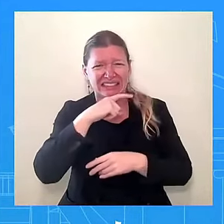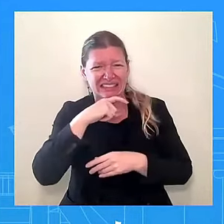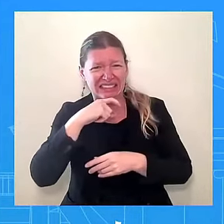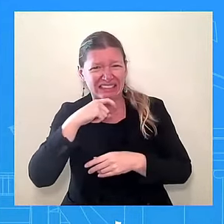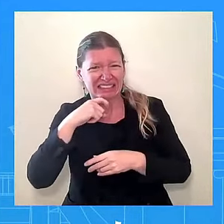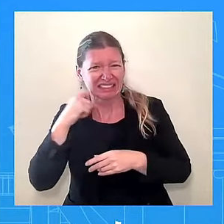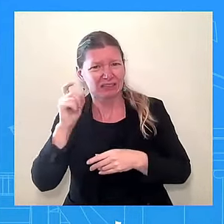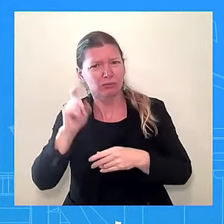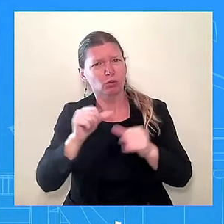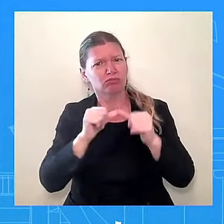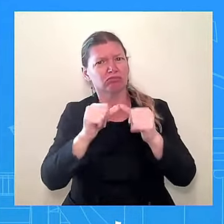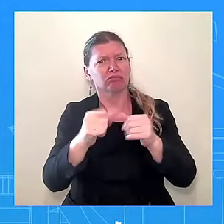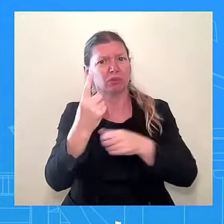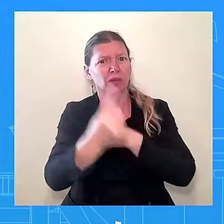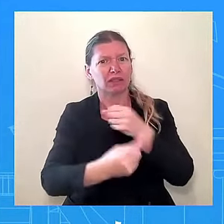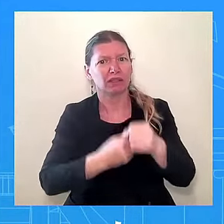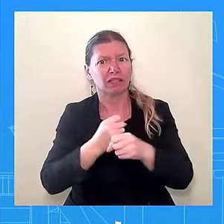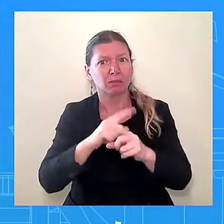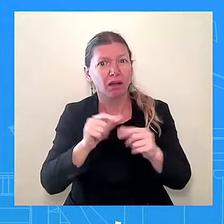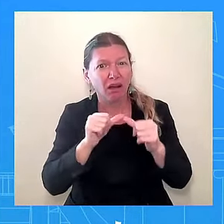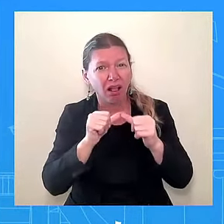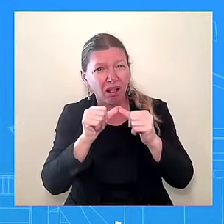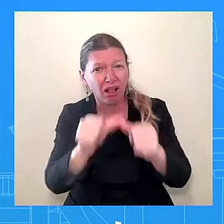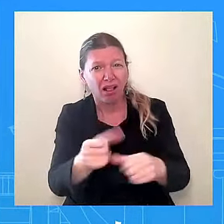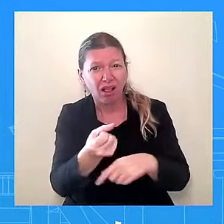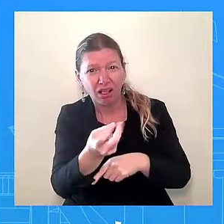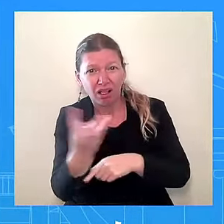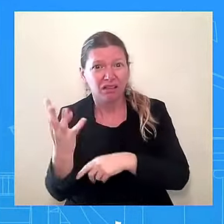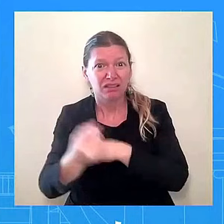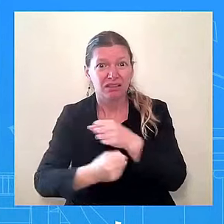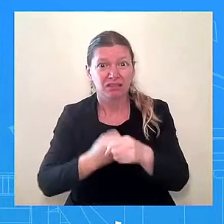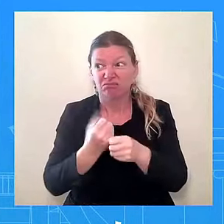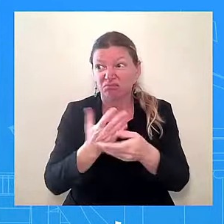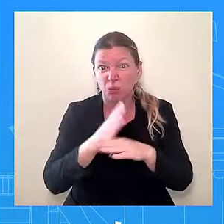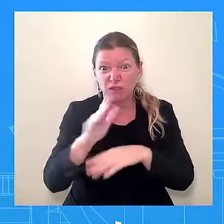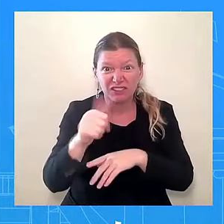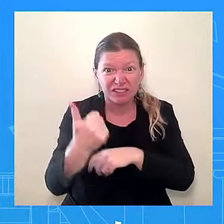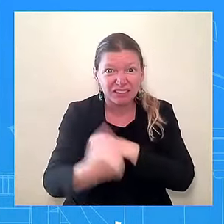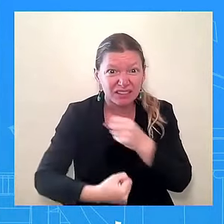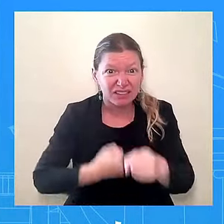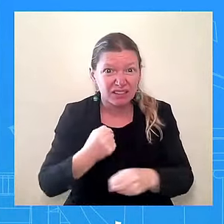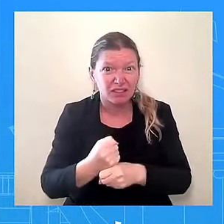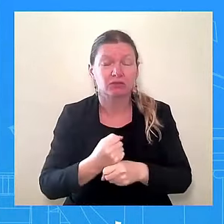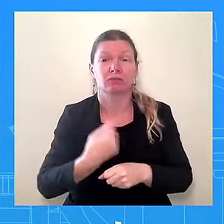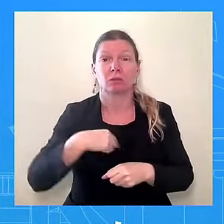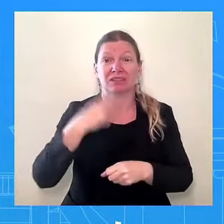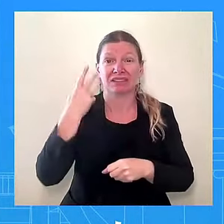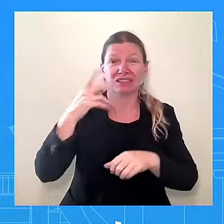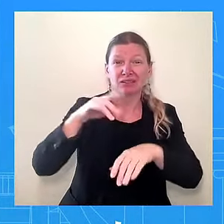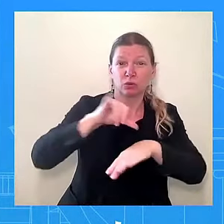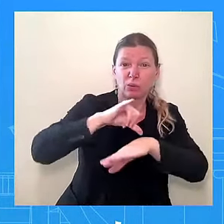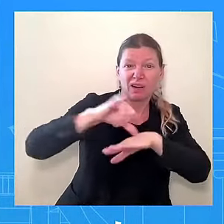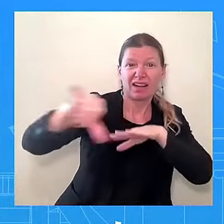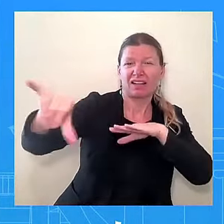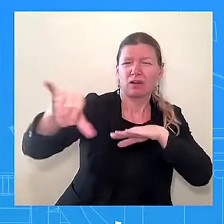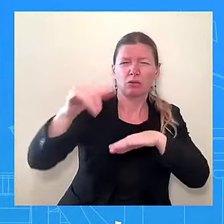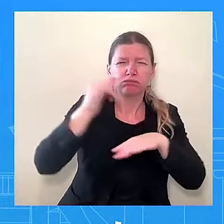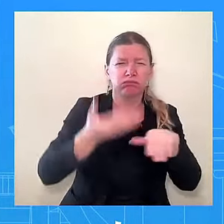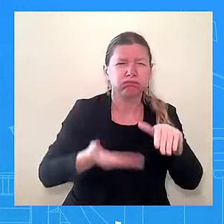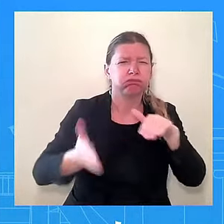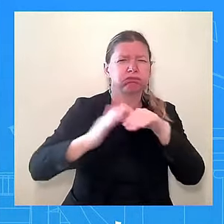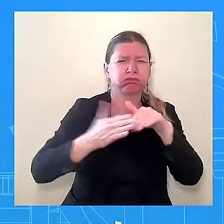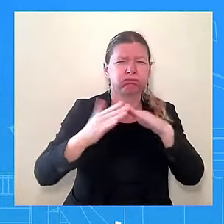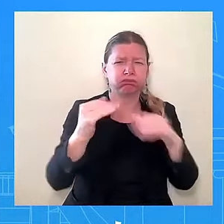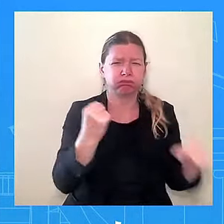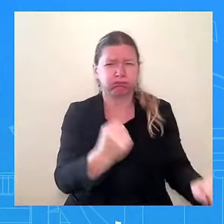We're seeing tornadoes that are just incredibly powerful. I didn't know what a derecho was until